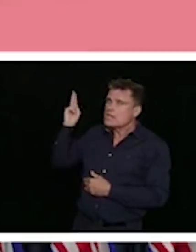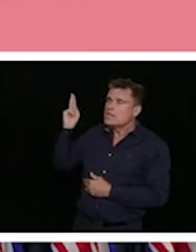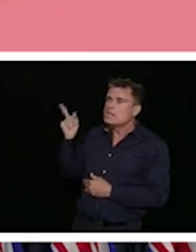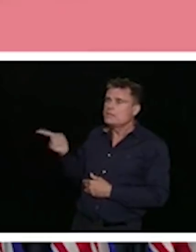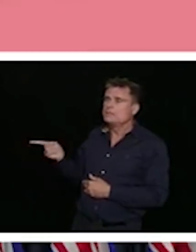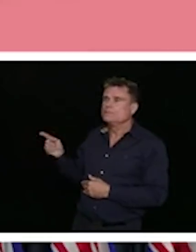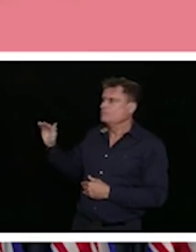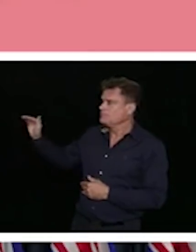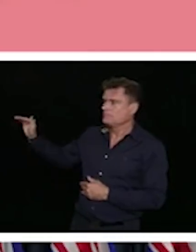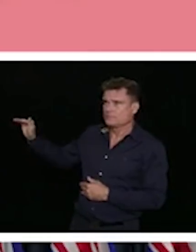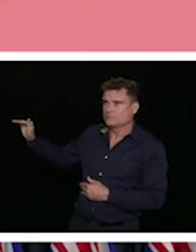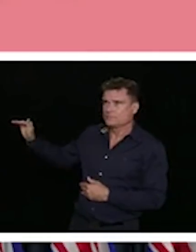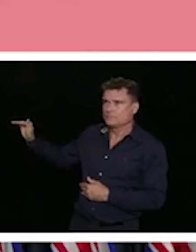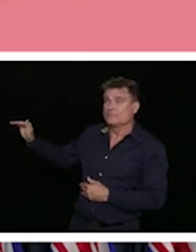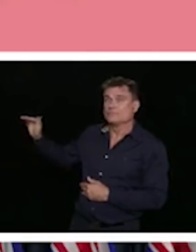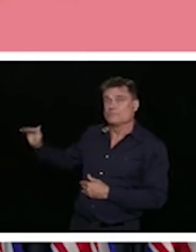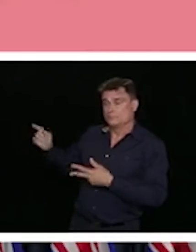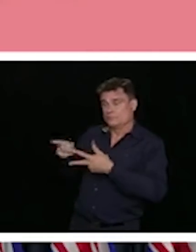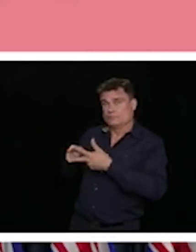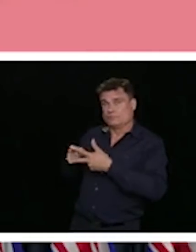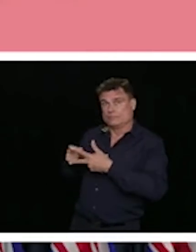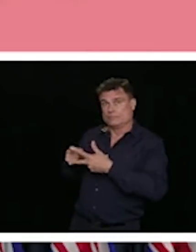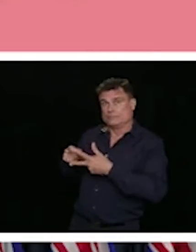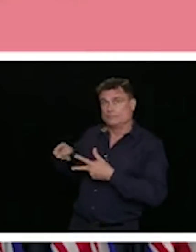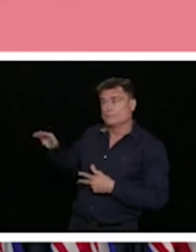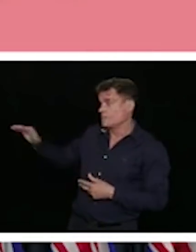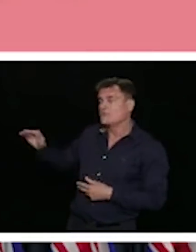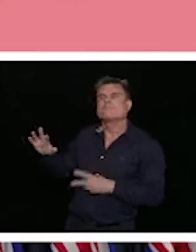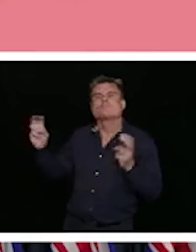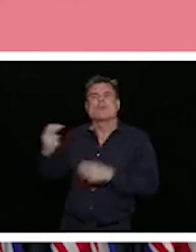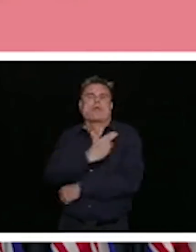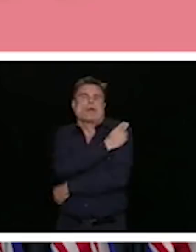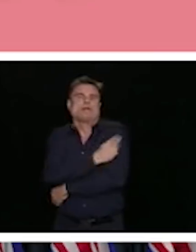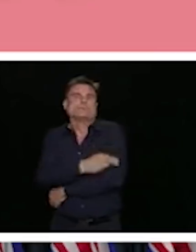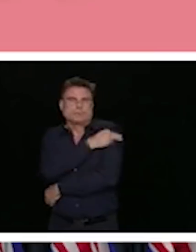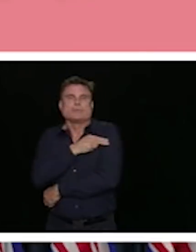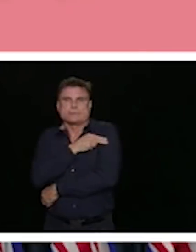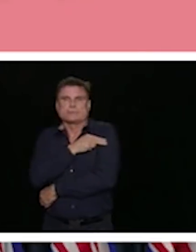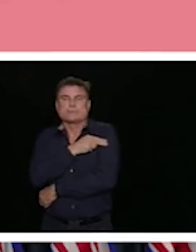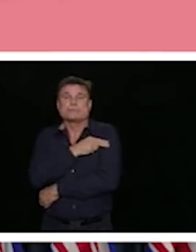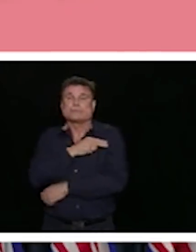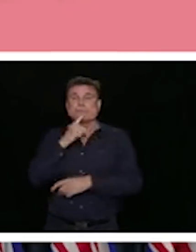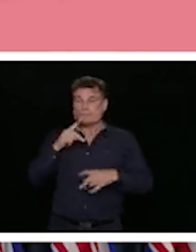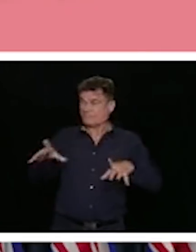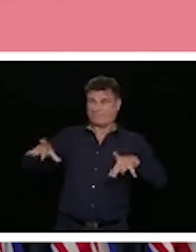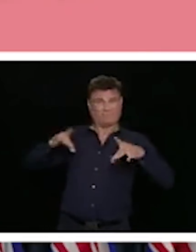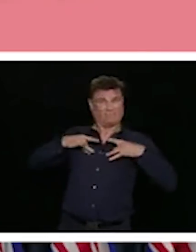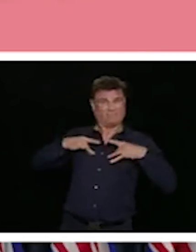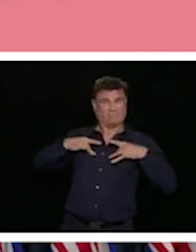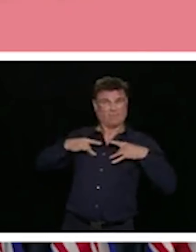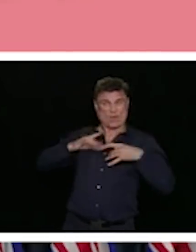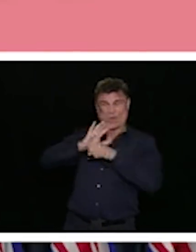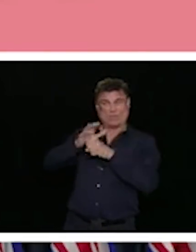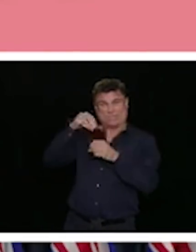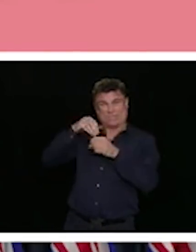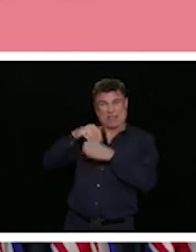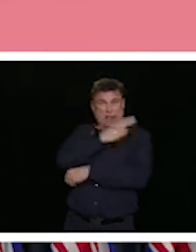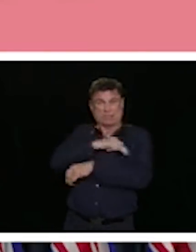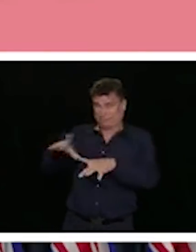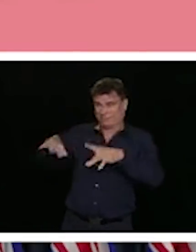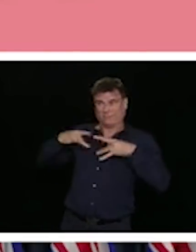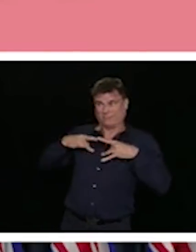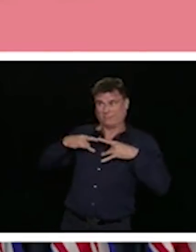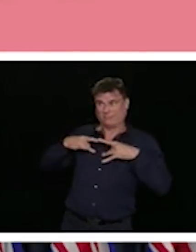can be said of outbreaks in acute care. Although the numbers thankfully are smaller, again, it's a very highly lethal